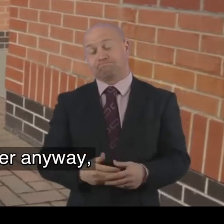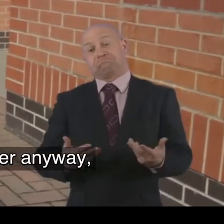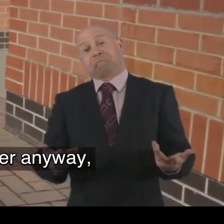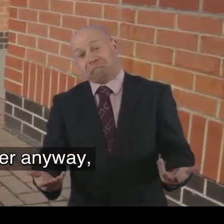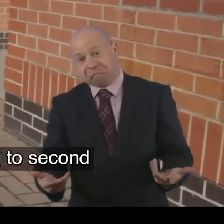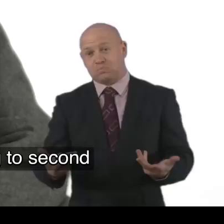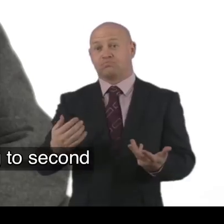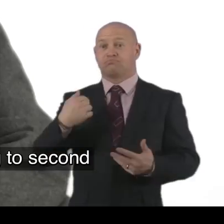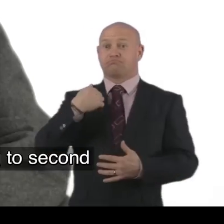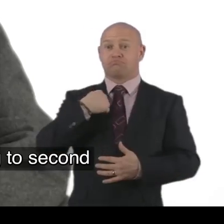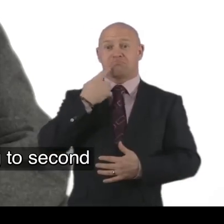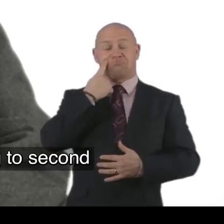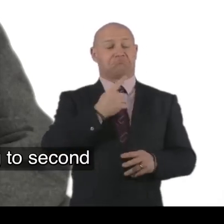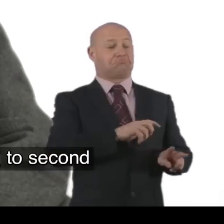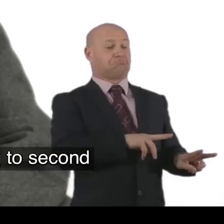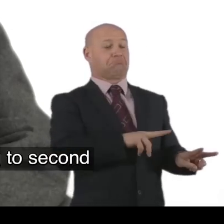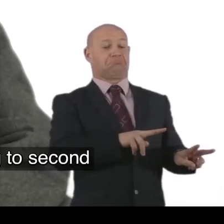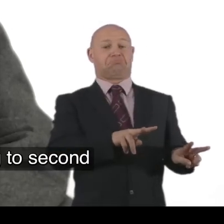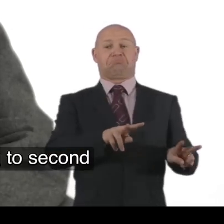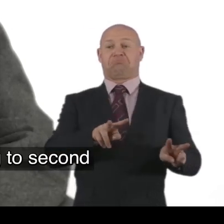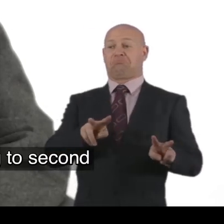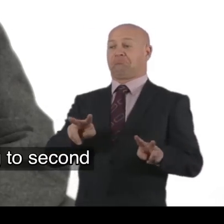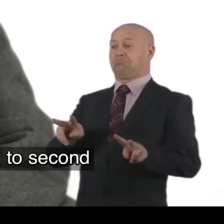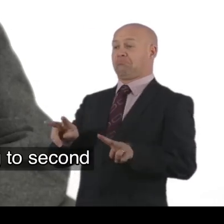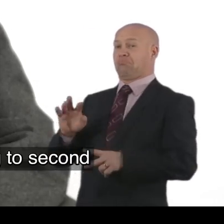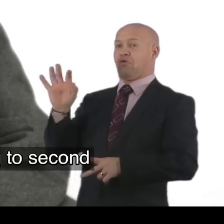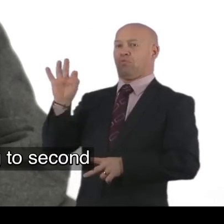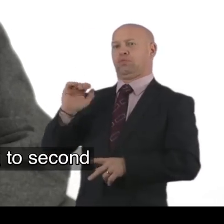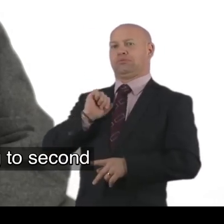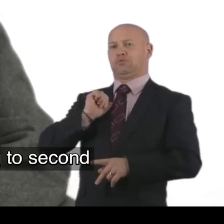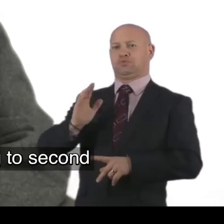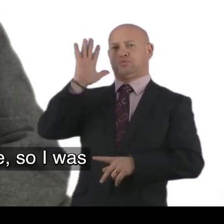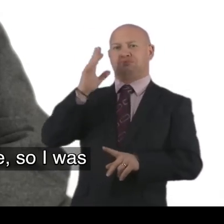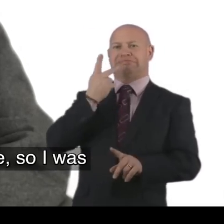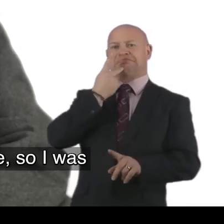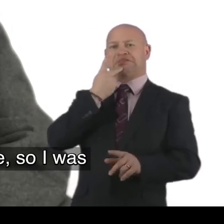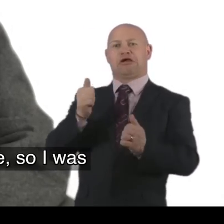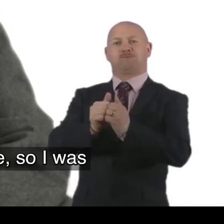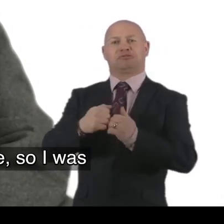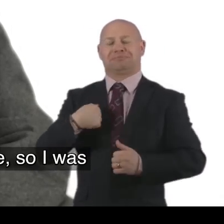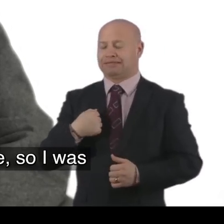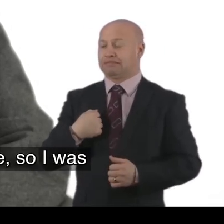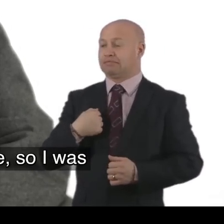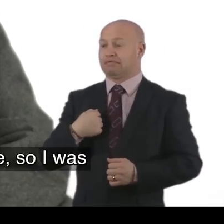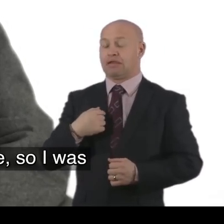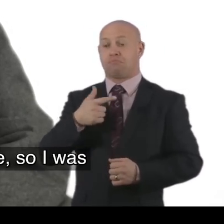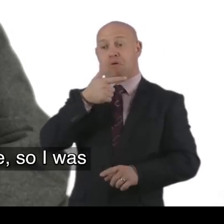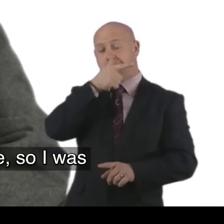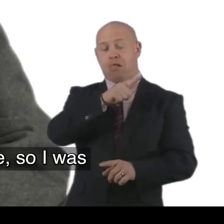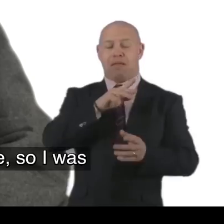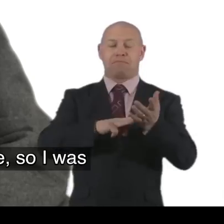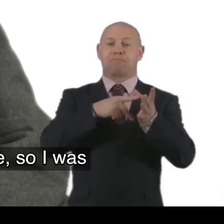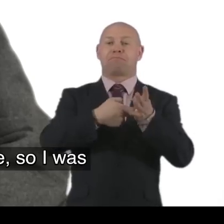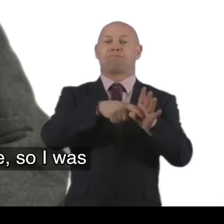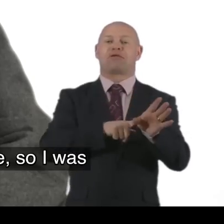And I was looking round and was nobody going to second me. And then luckily it was Mary